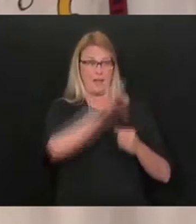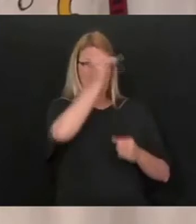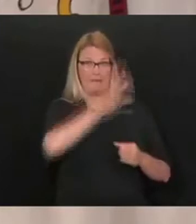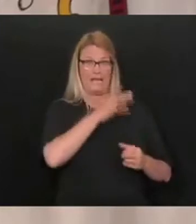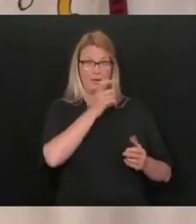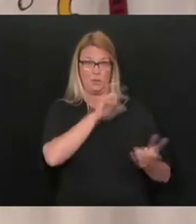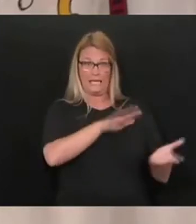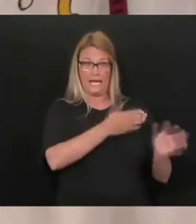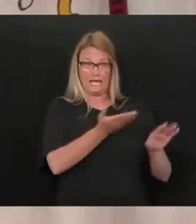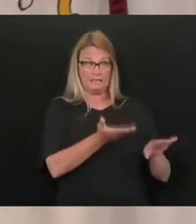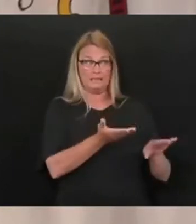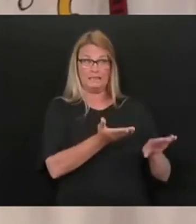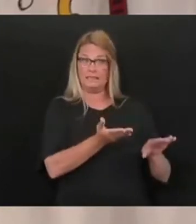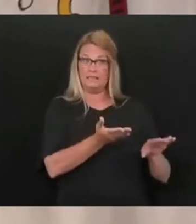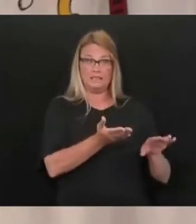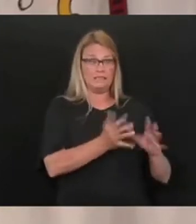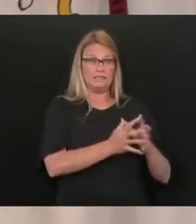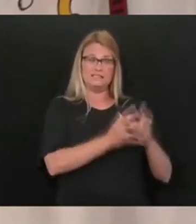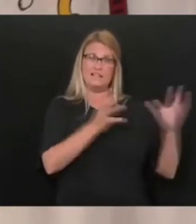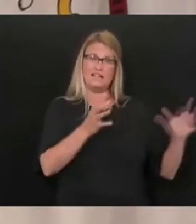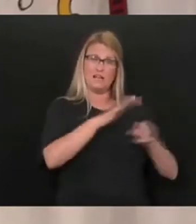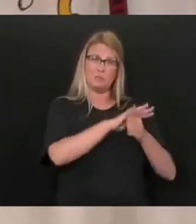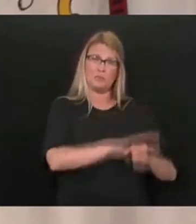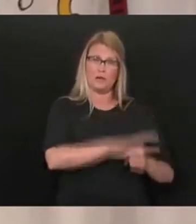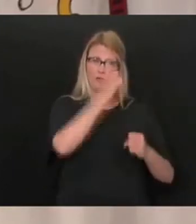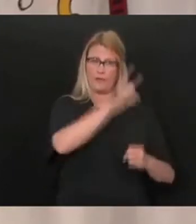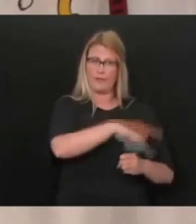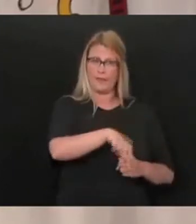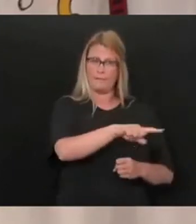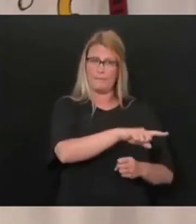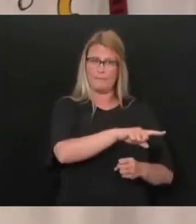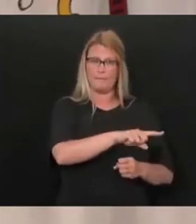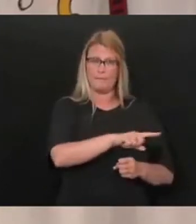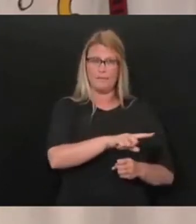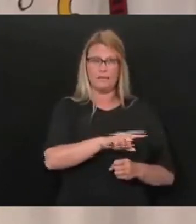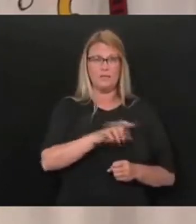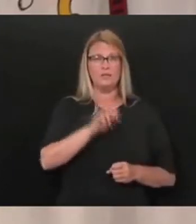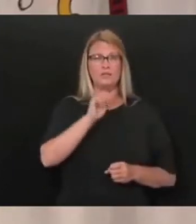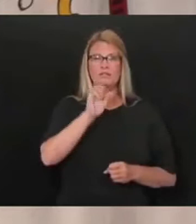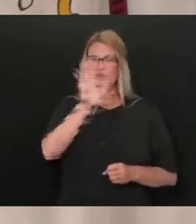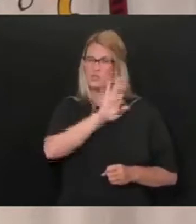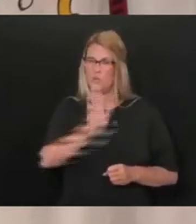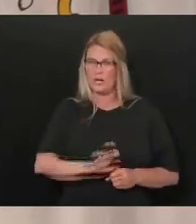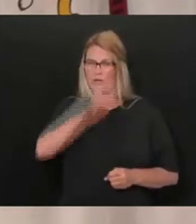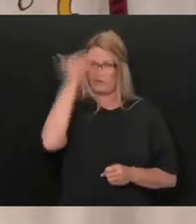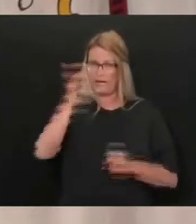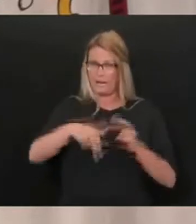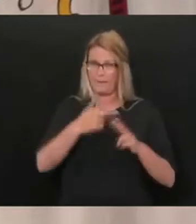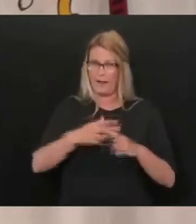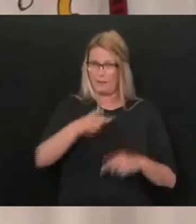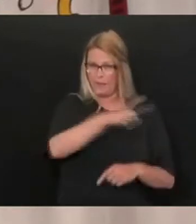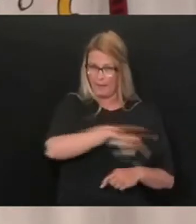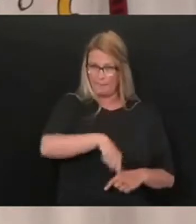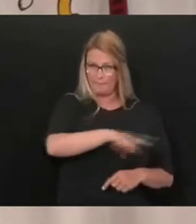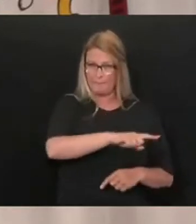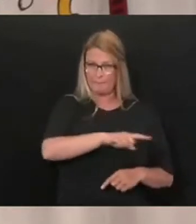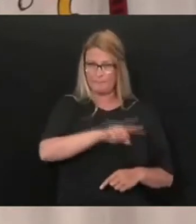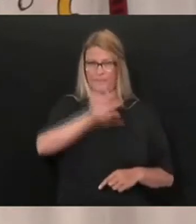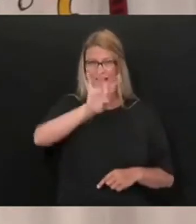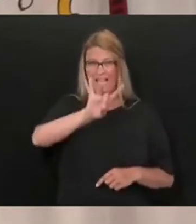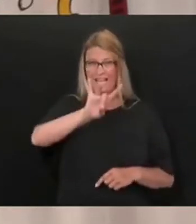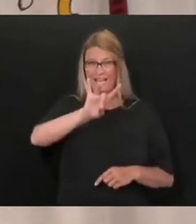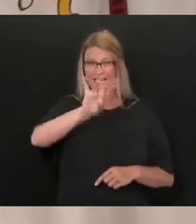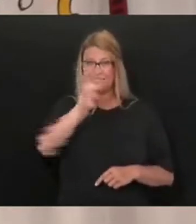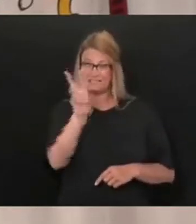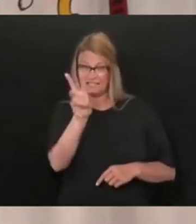just let's just never, never let these people become statistics. 86 great West